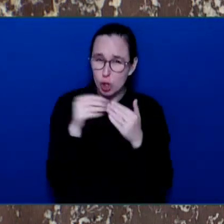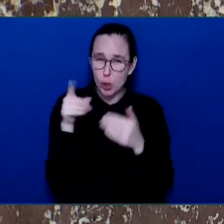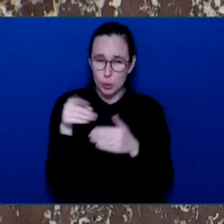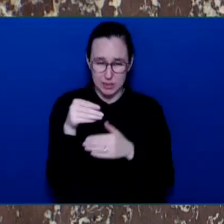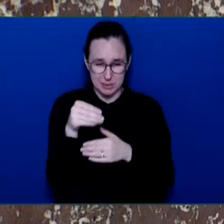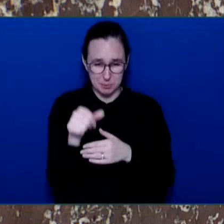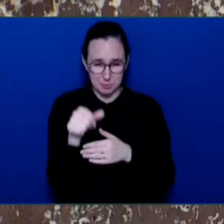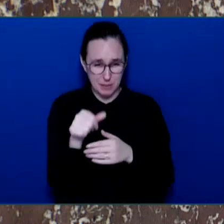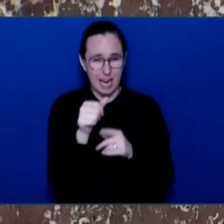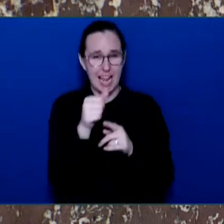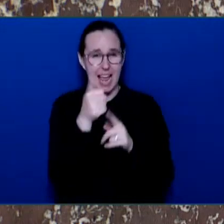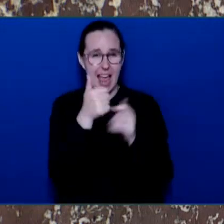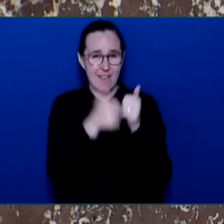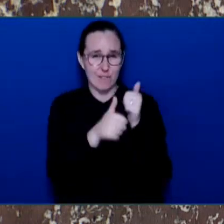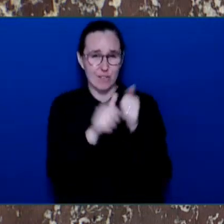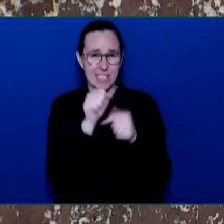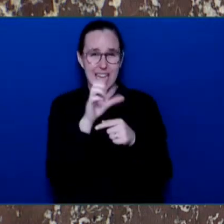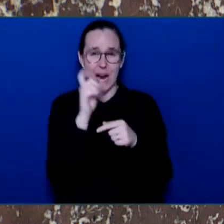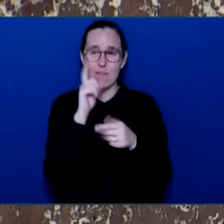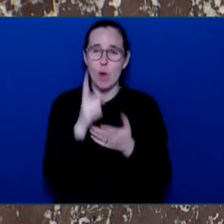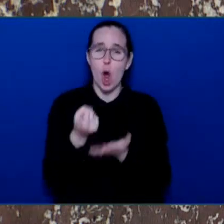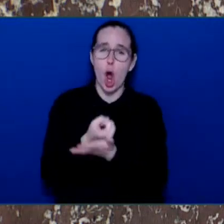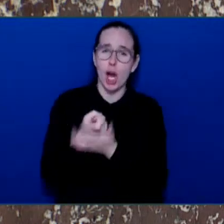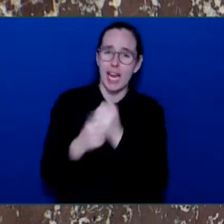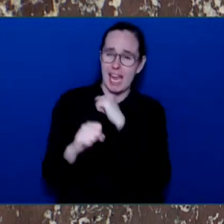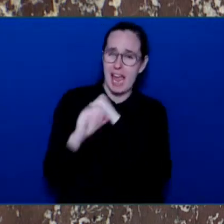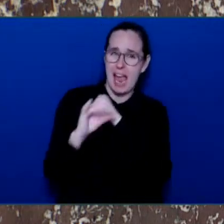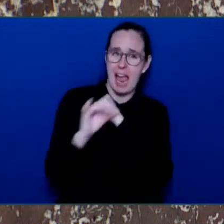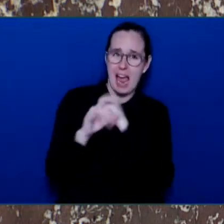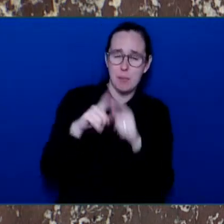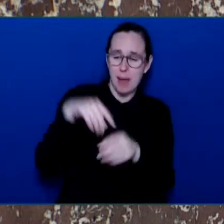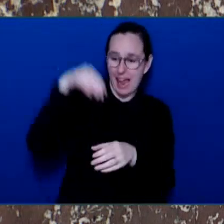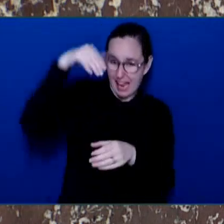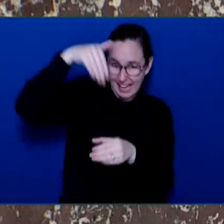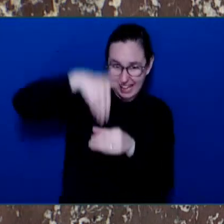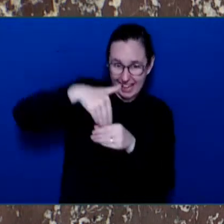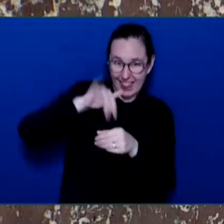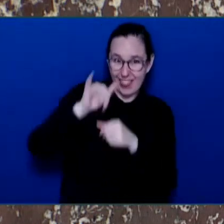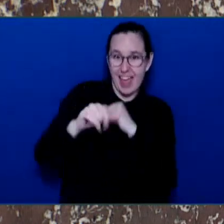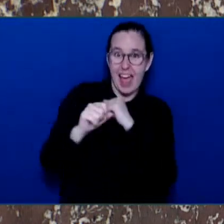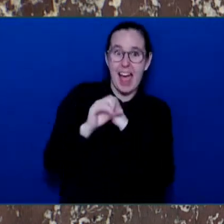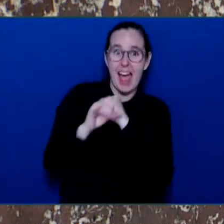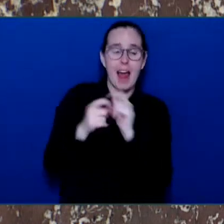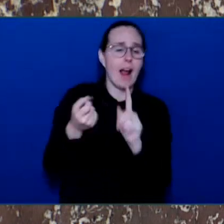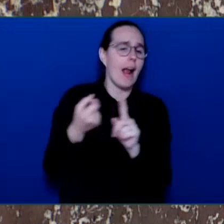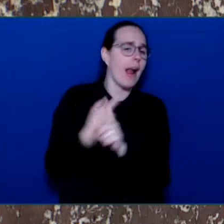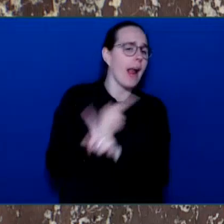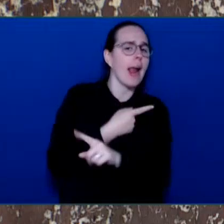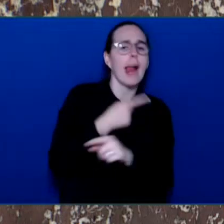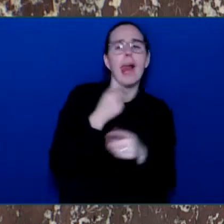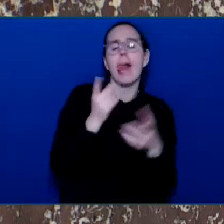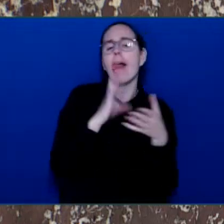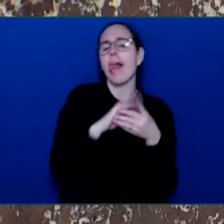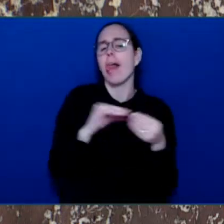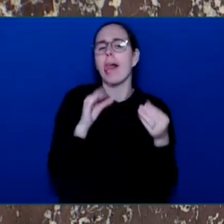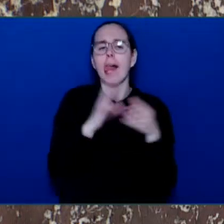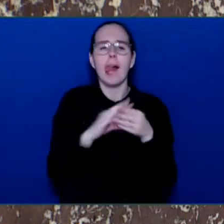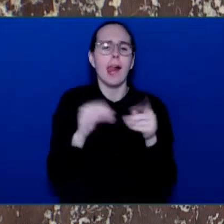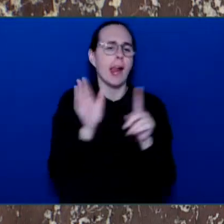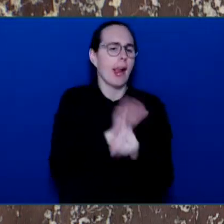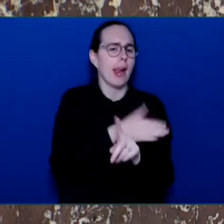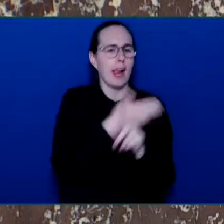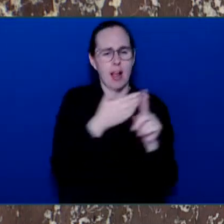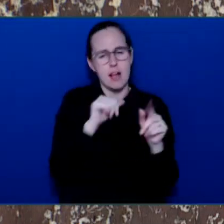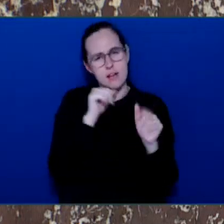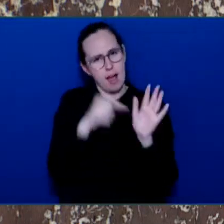change the narrative on a disastrous cost VC scheme. In the time it takes the Canucks to have a power play, this government